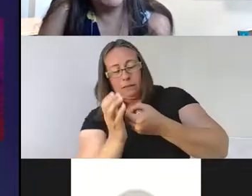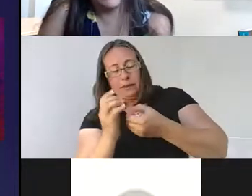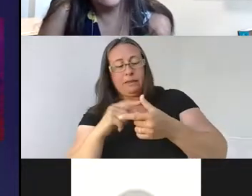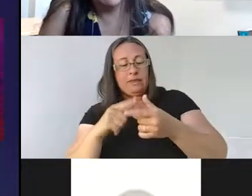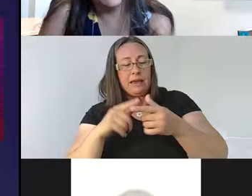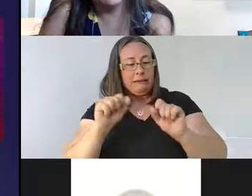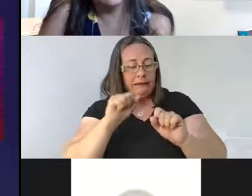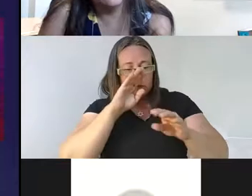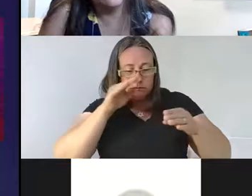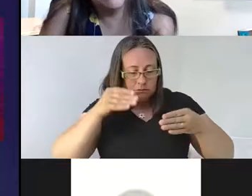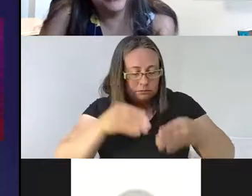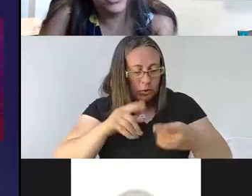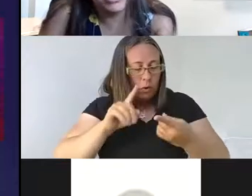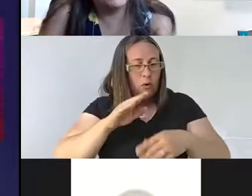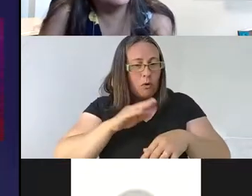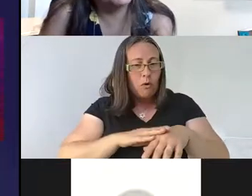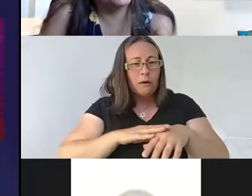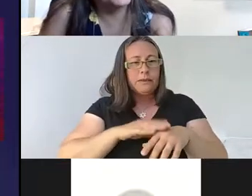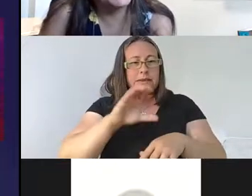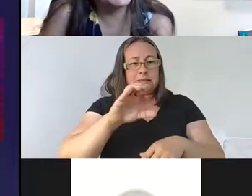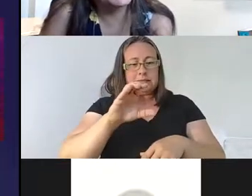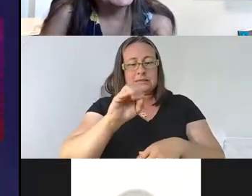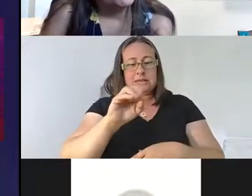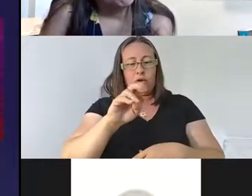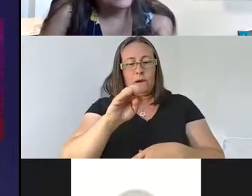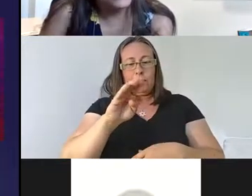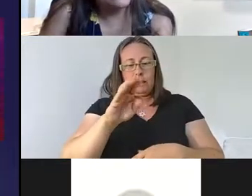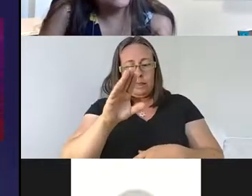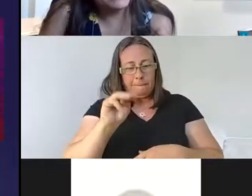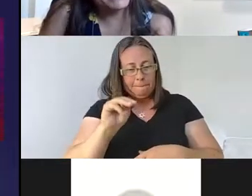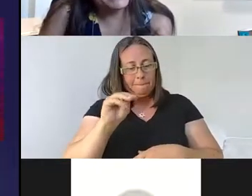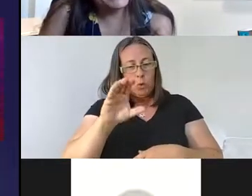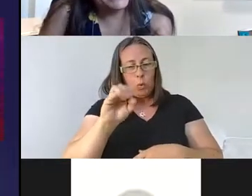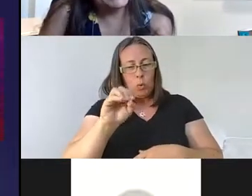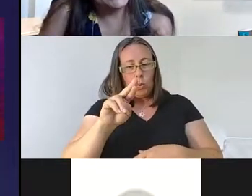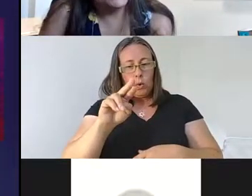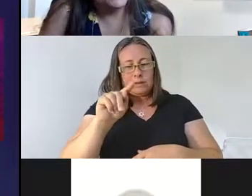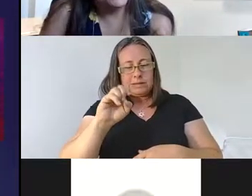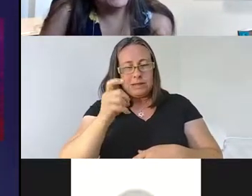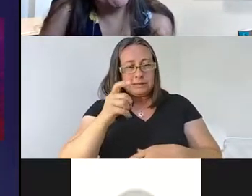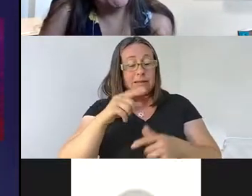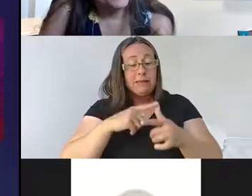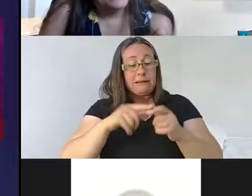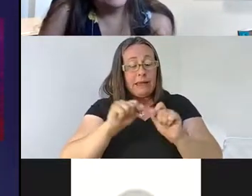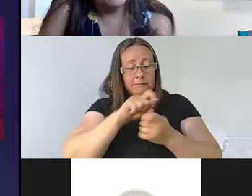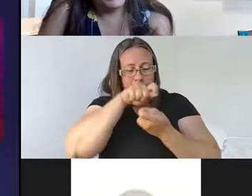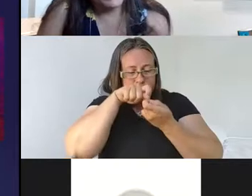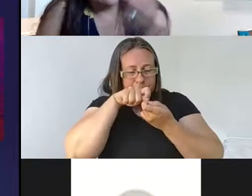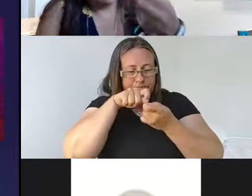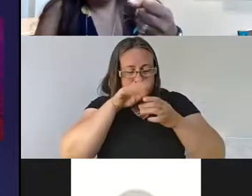artery that supplies blood to the majority of the cerebellar cortex. And we can localize this light to either, um,